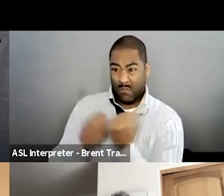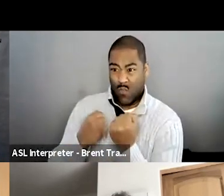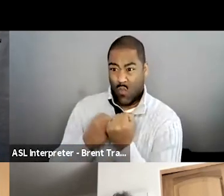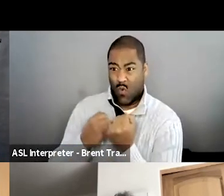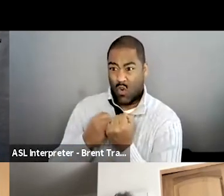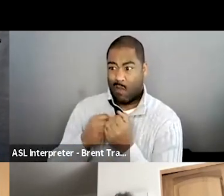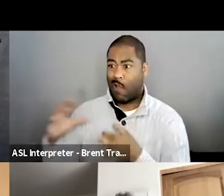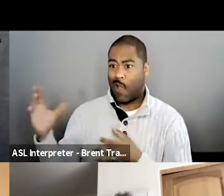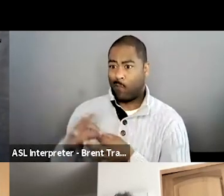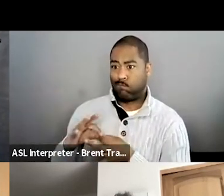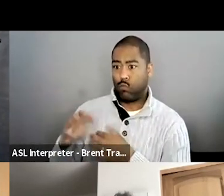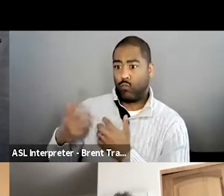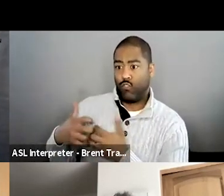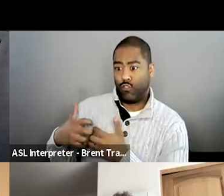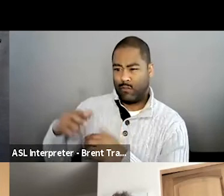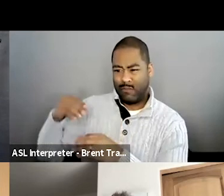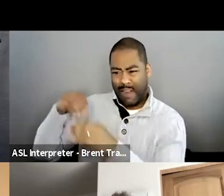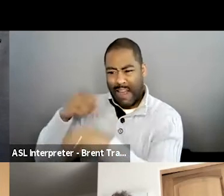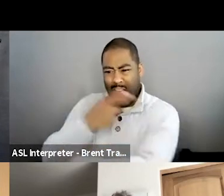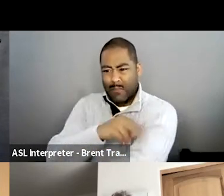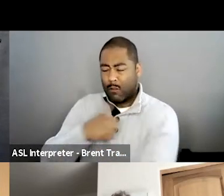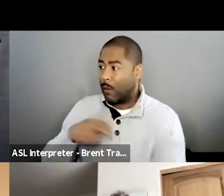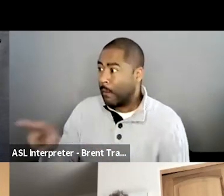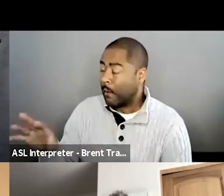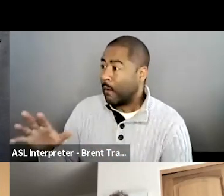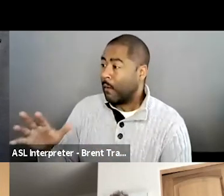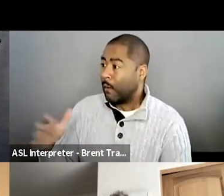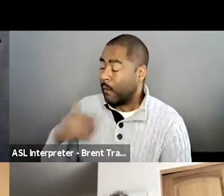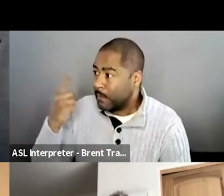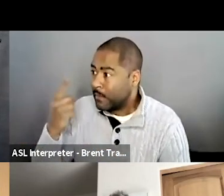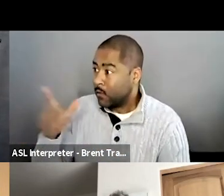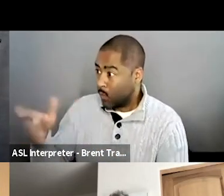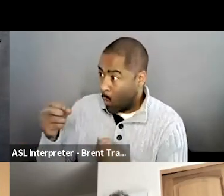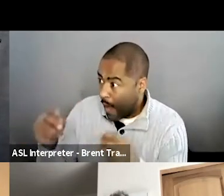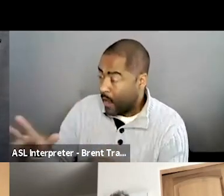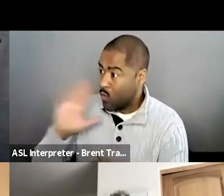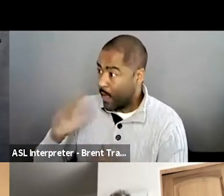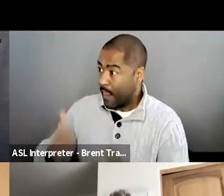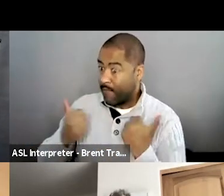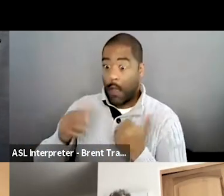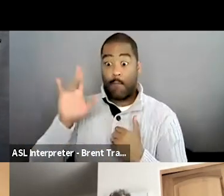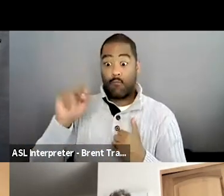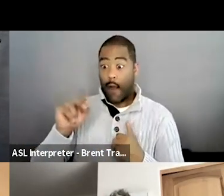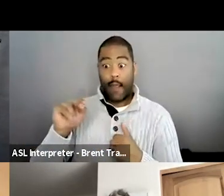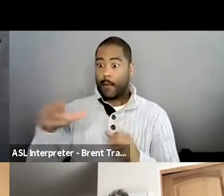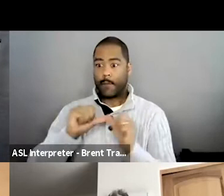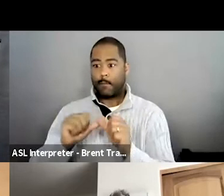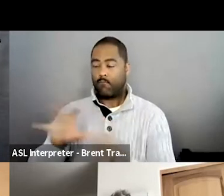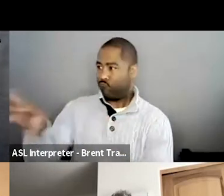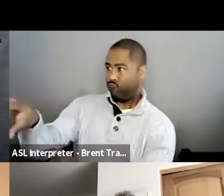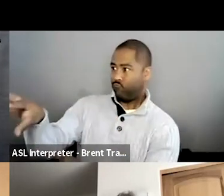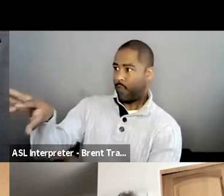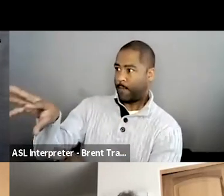Well, you know, um, uh, yeah, I was, it was very difficult. That was something. was like the next day I just got in the car and drive. Yeah.